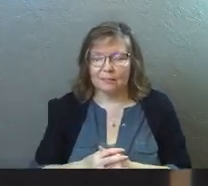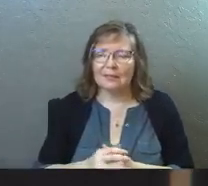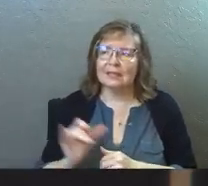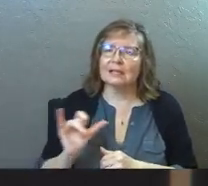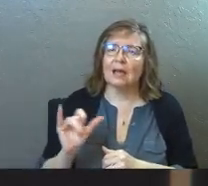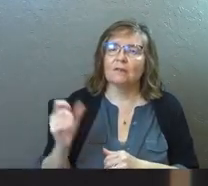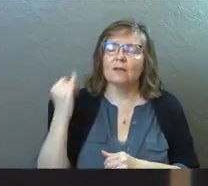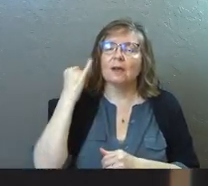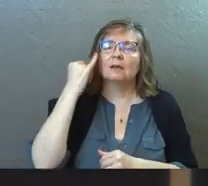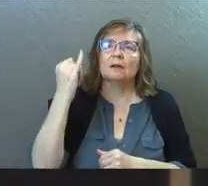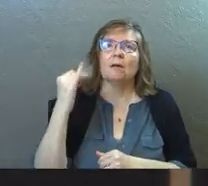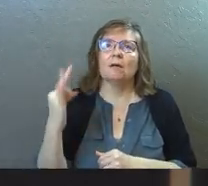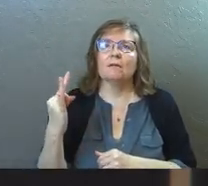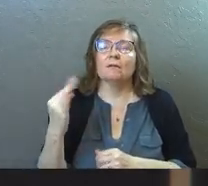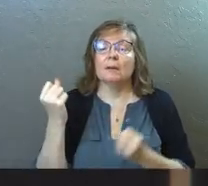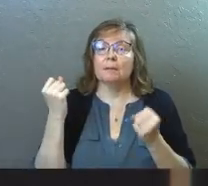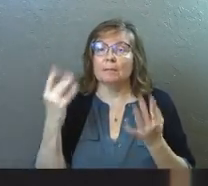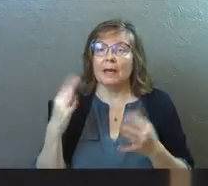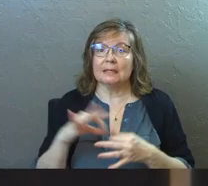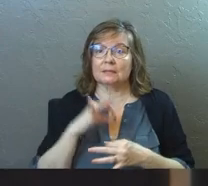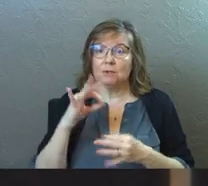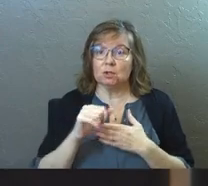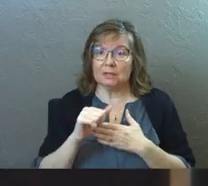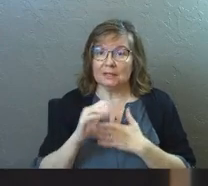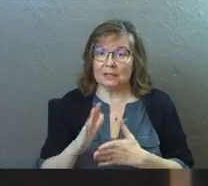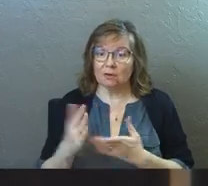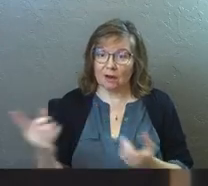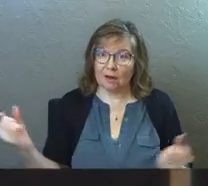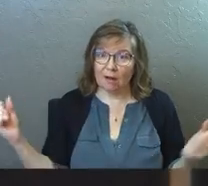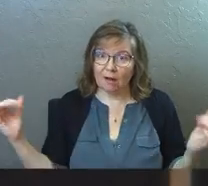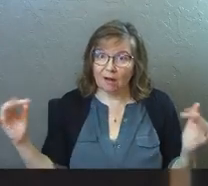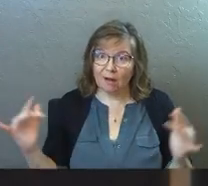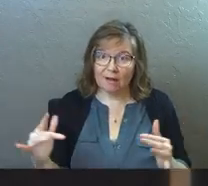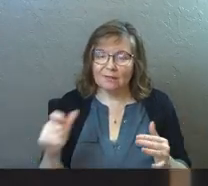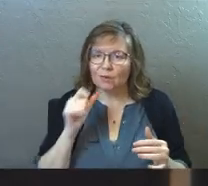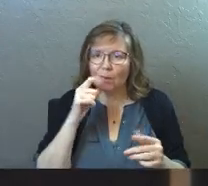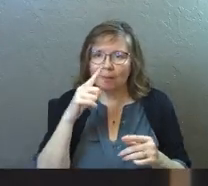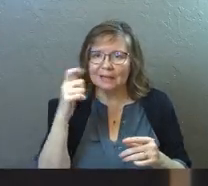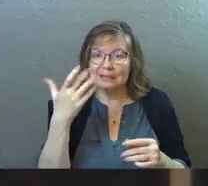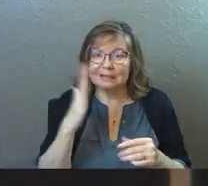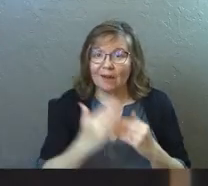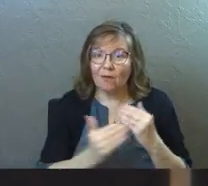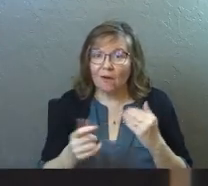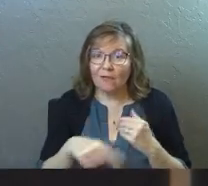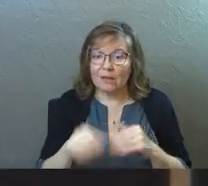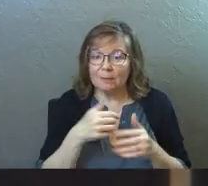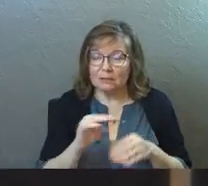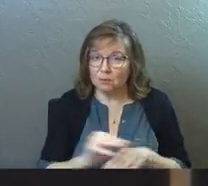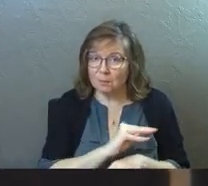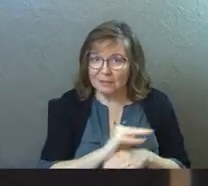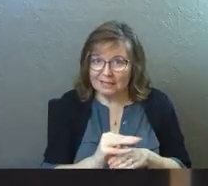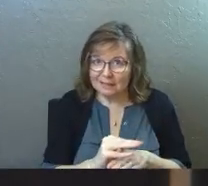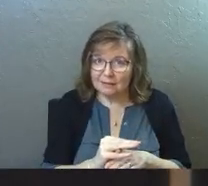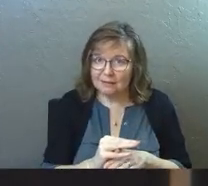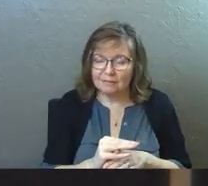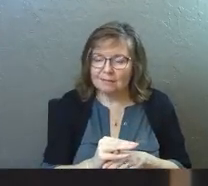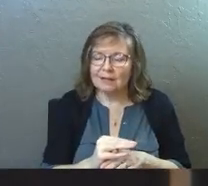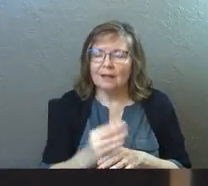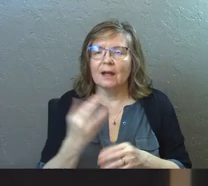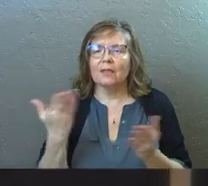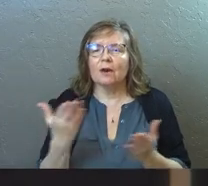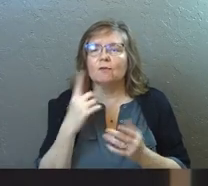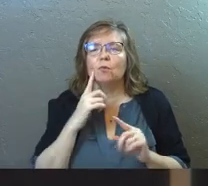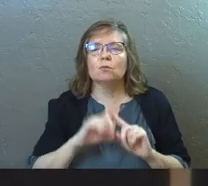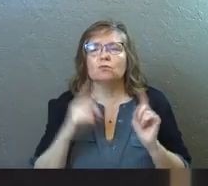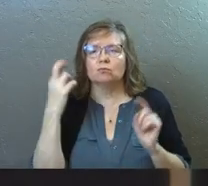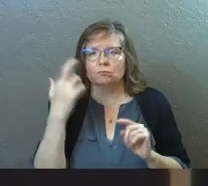It's kind of the idea of many spiritual leaders come and they don't come because God called them into ministry. They came for some other